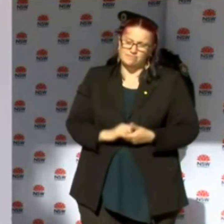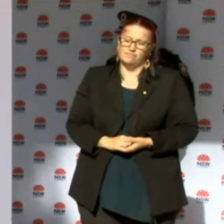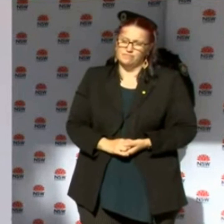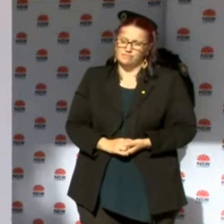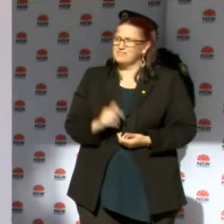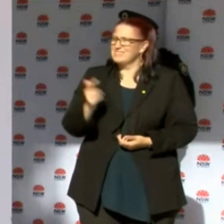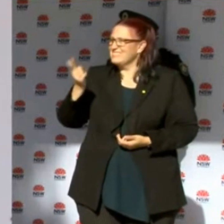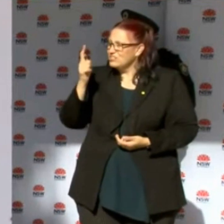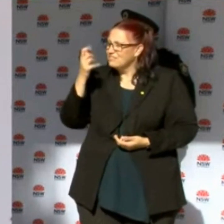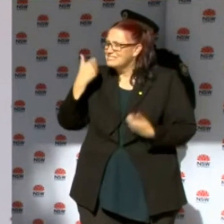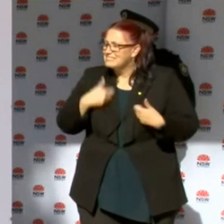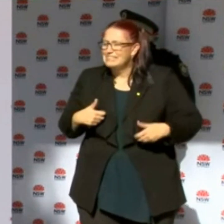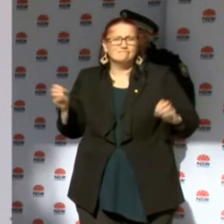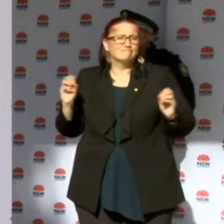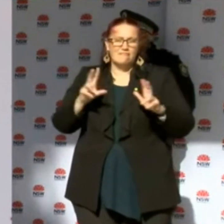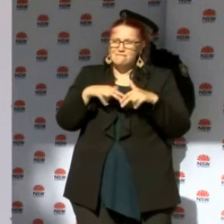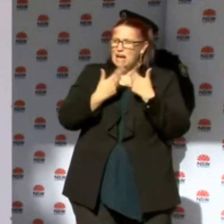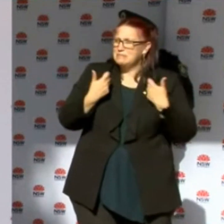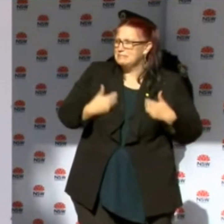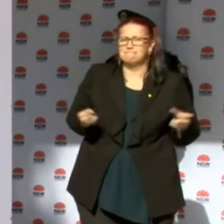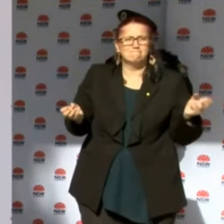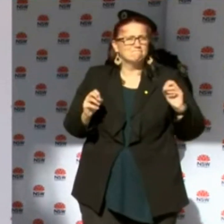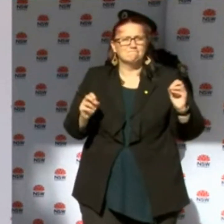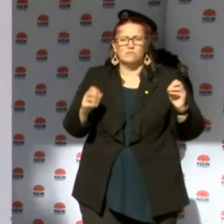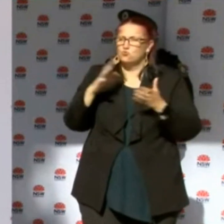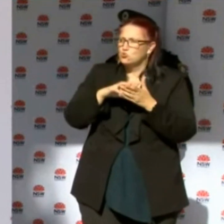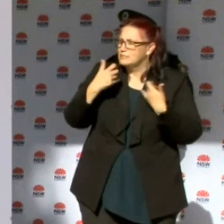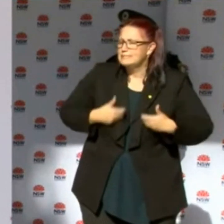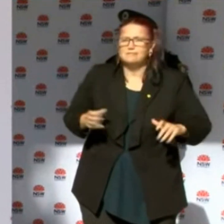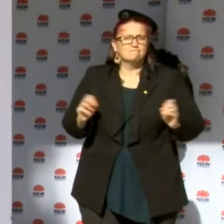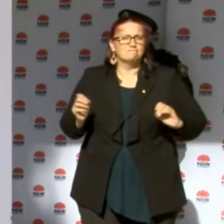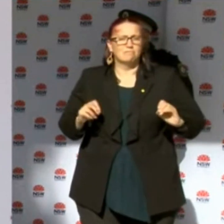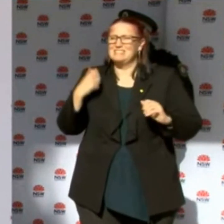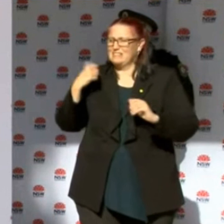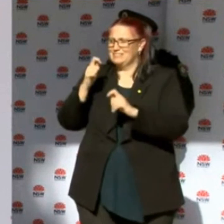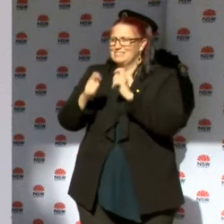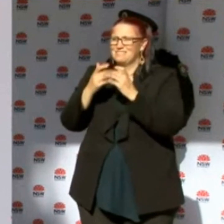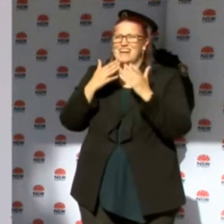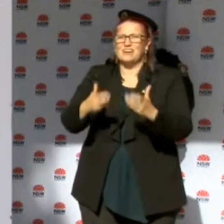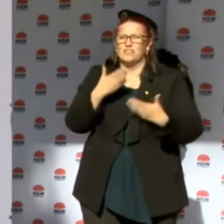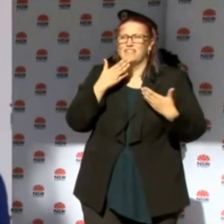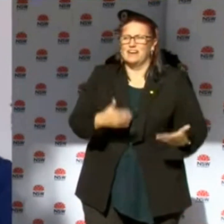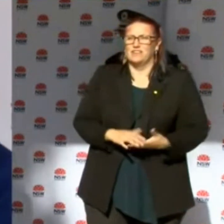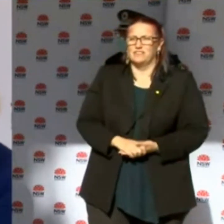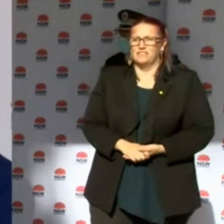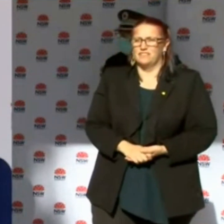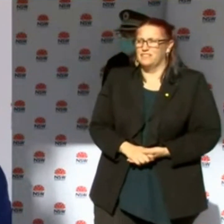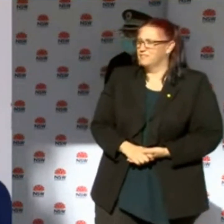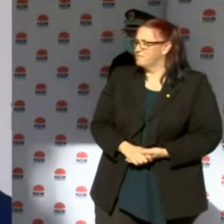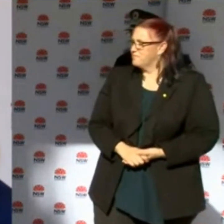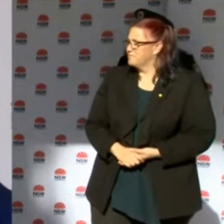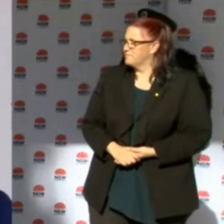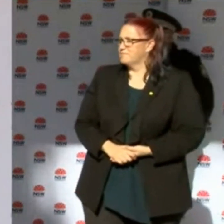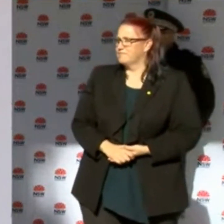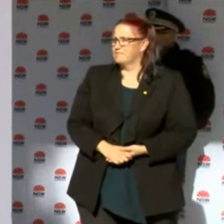teachers or family members or students at this stage. But testing is continuing. Do you have any